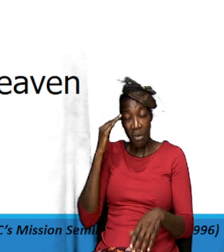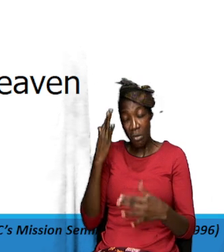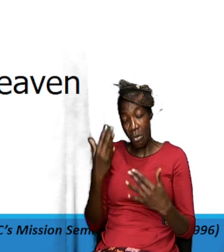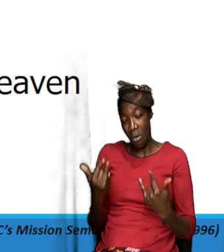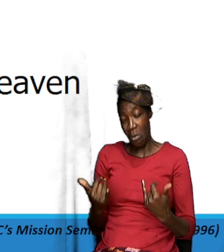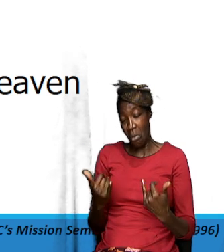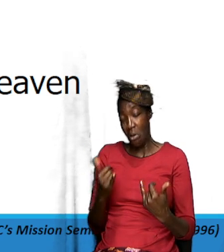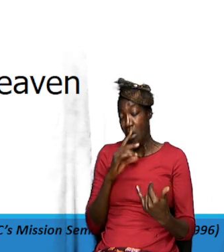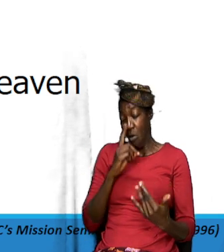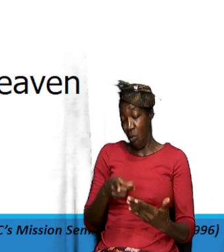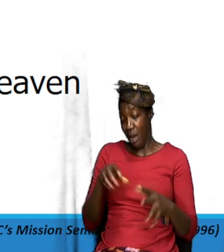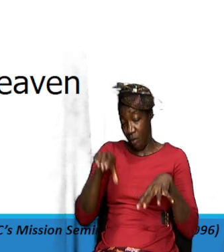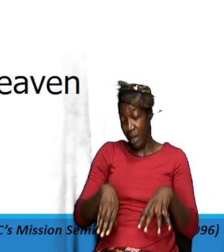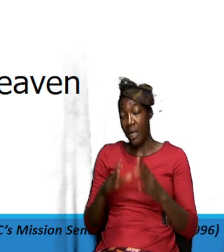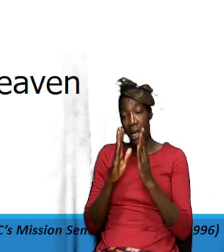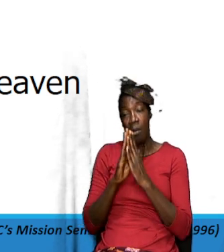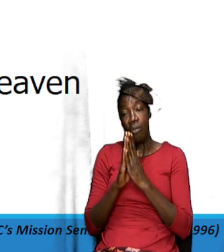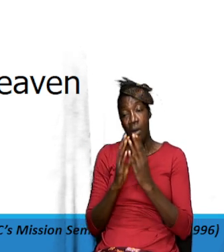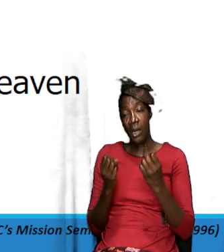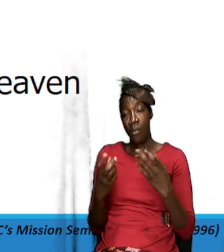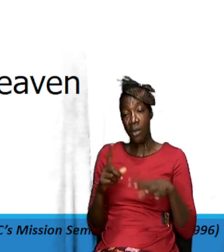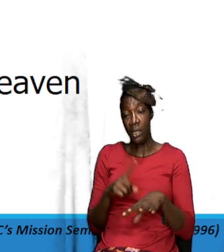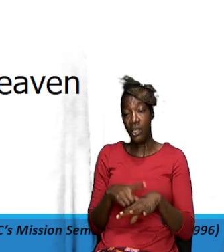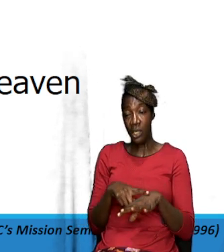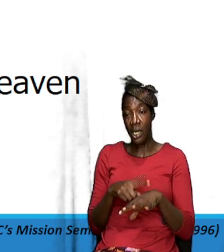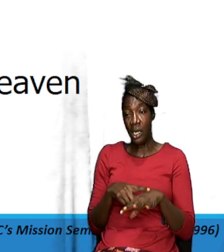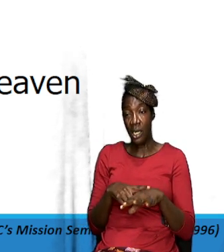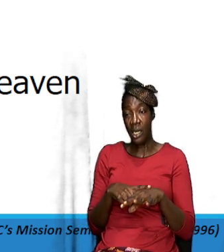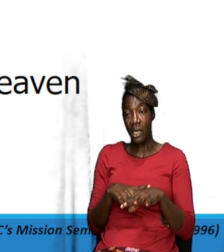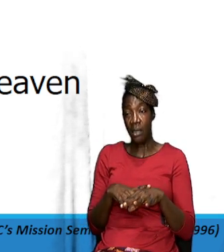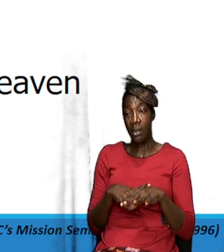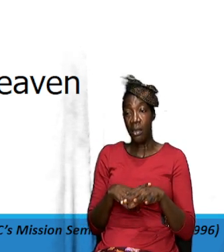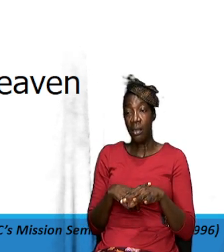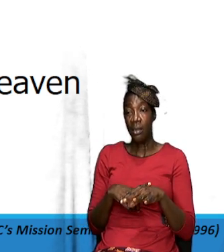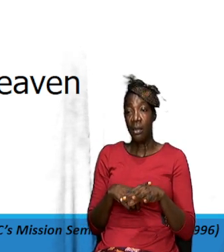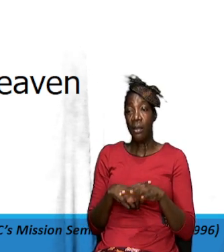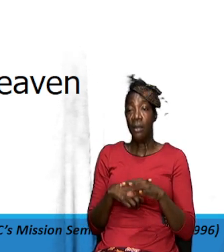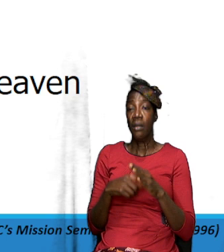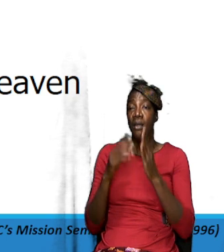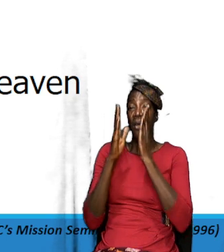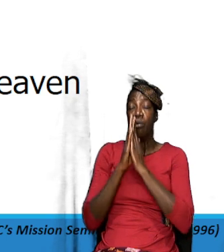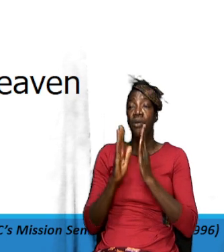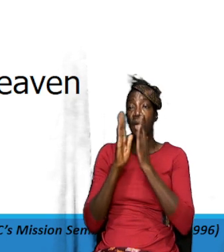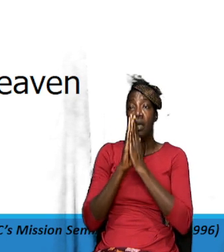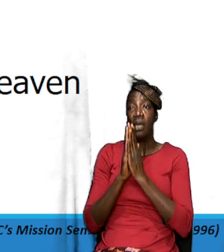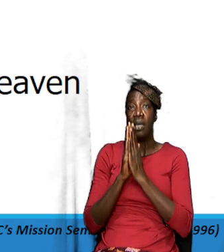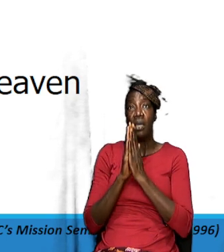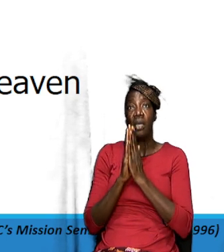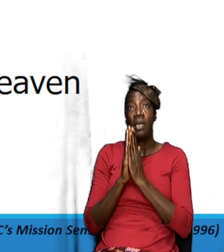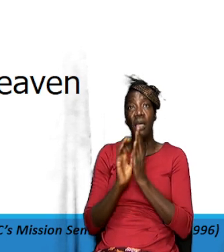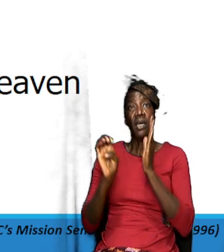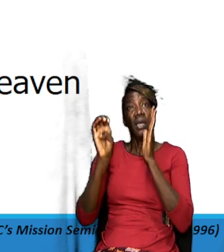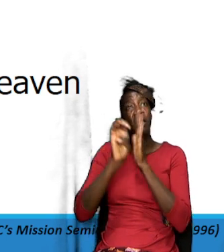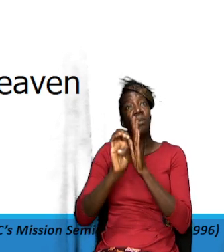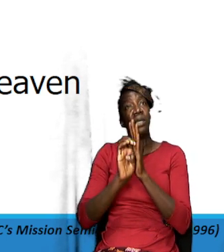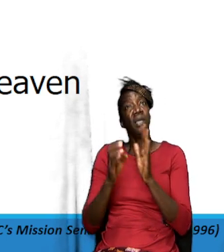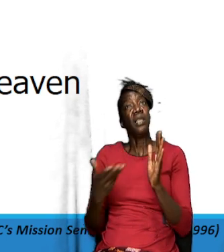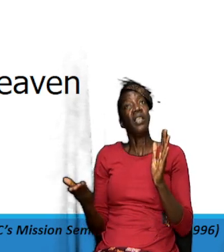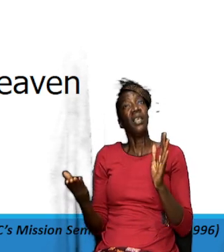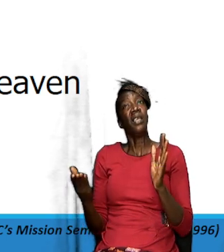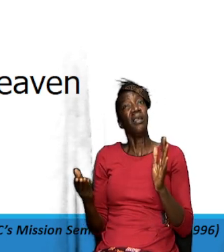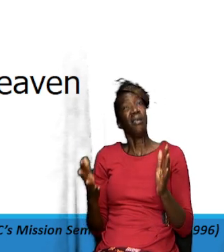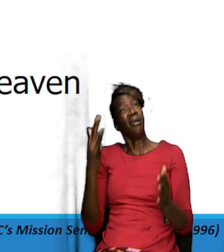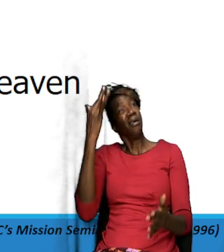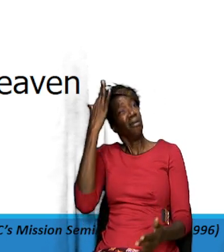and often times you will see people even praying and they are explaining things and you're like why are they